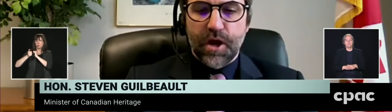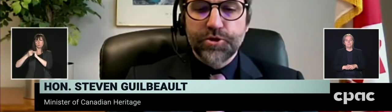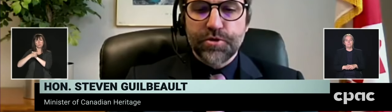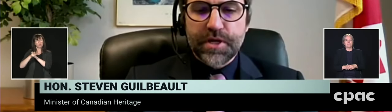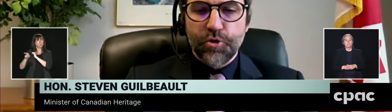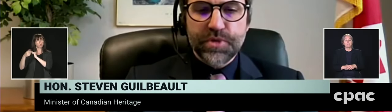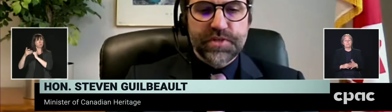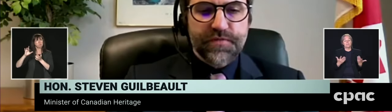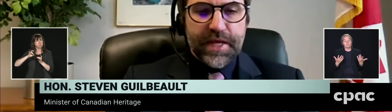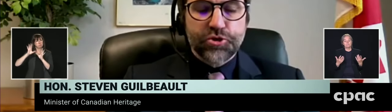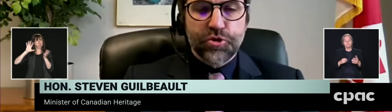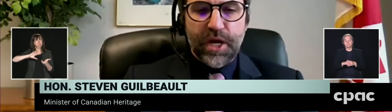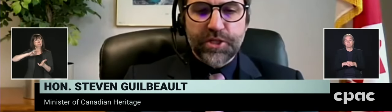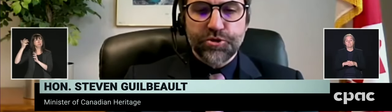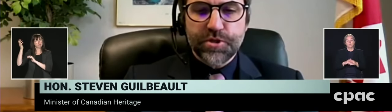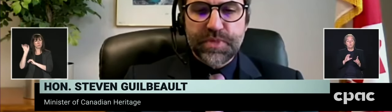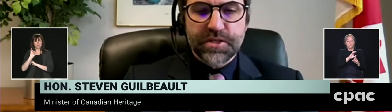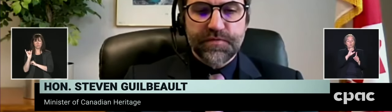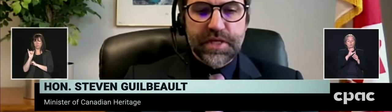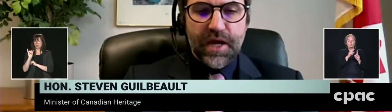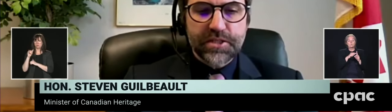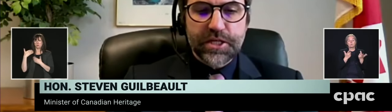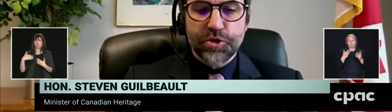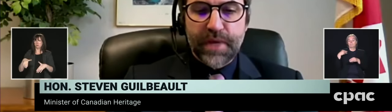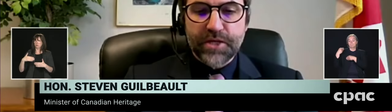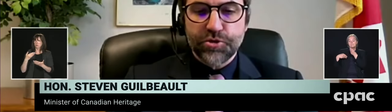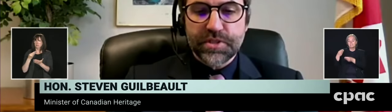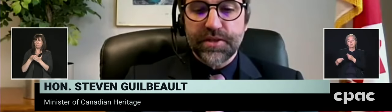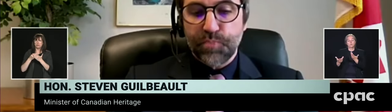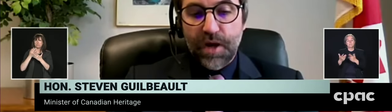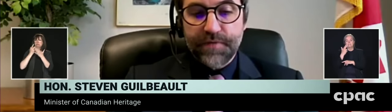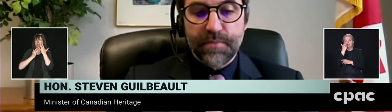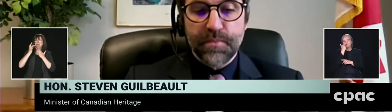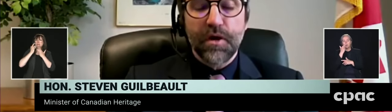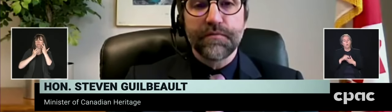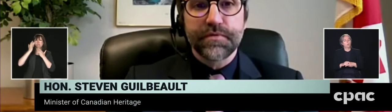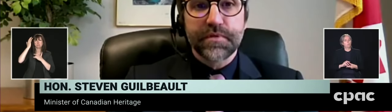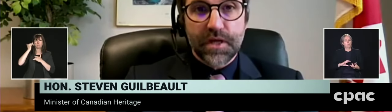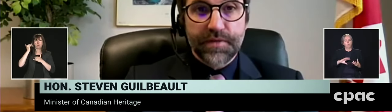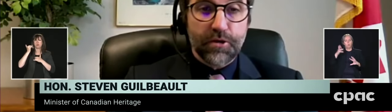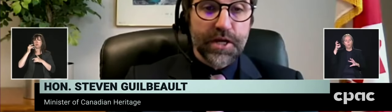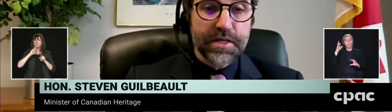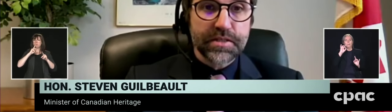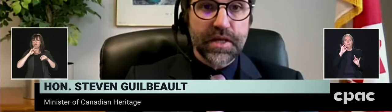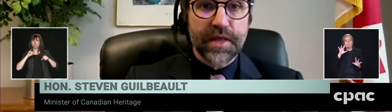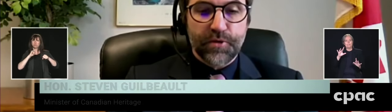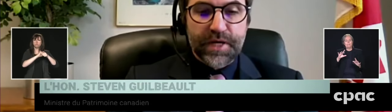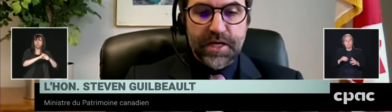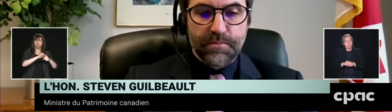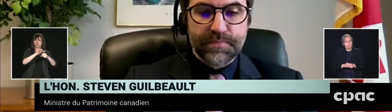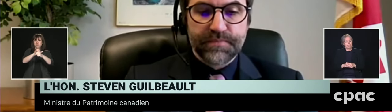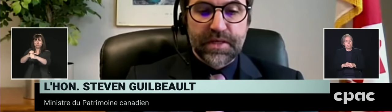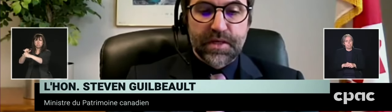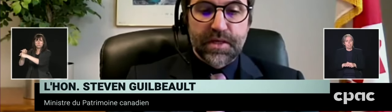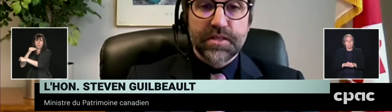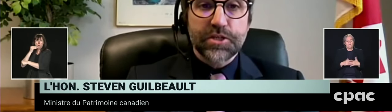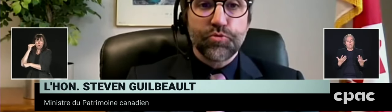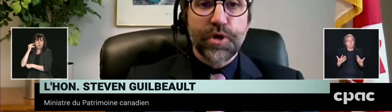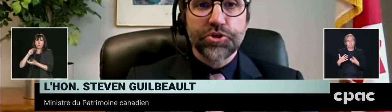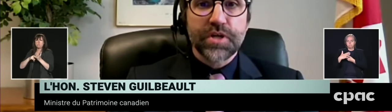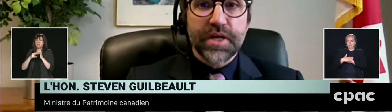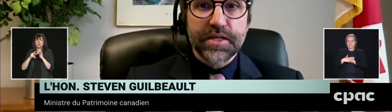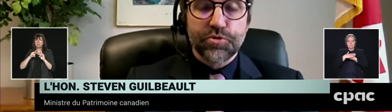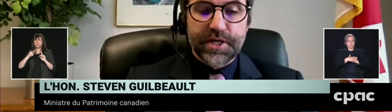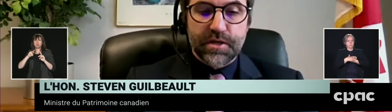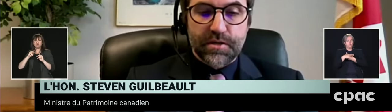They're under enormous financial pressures because of the isolation measures that deprive them of their audience and their income. The